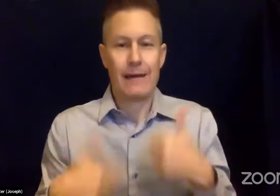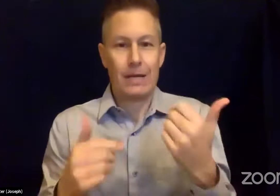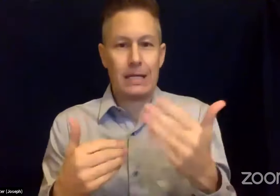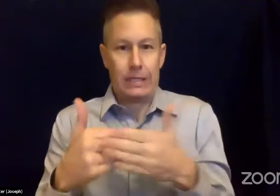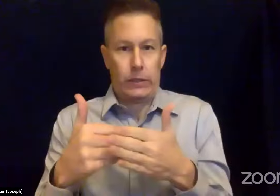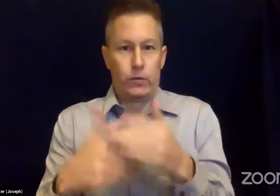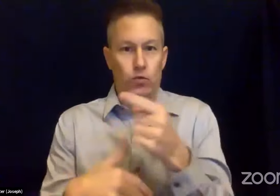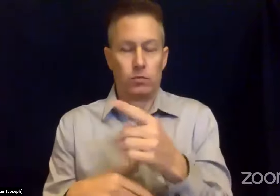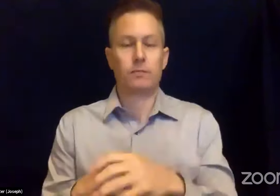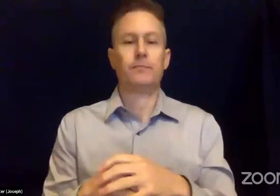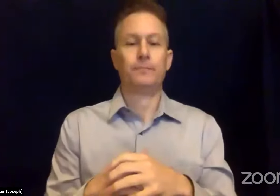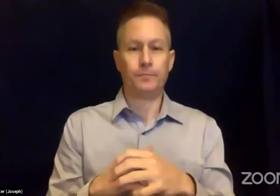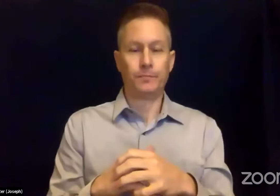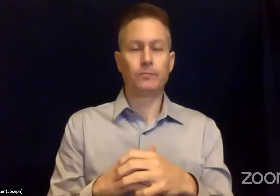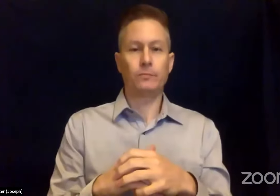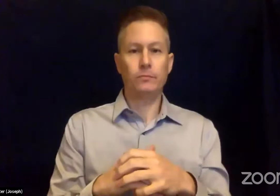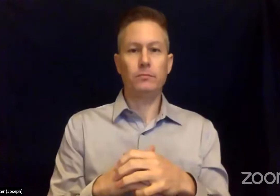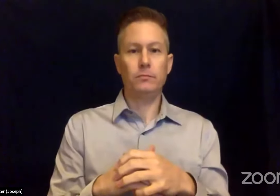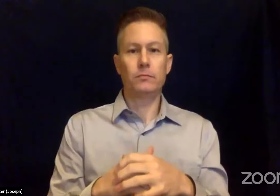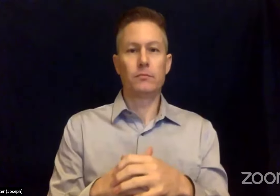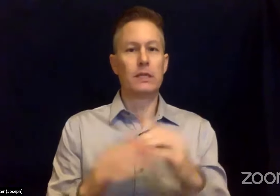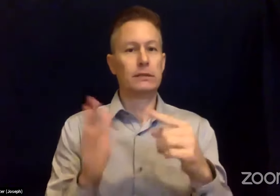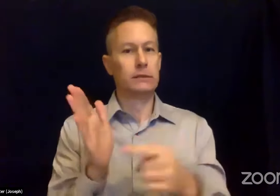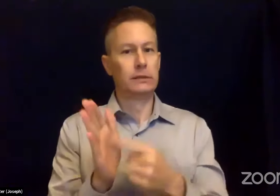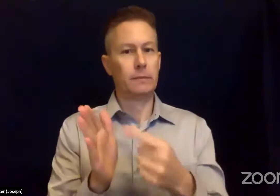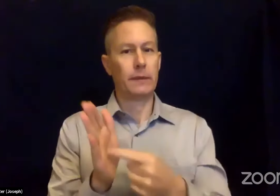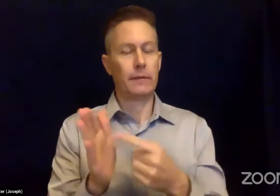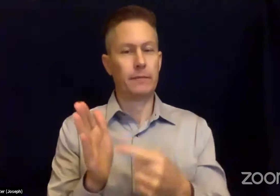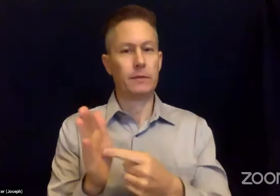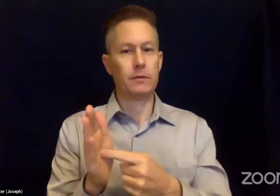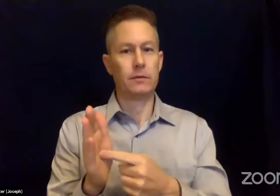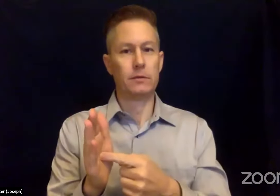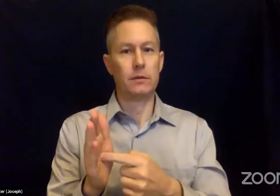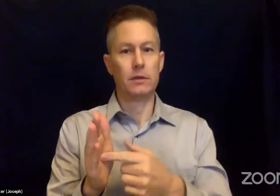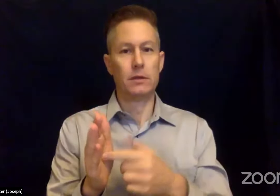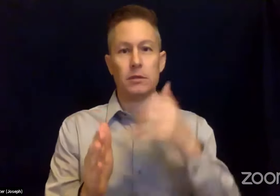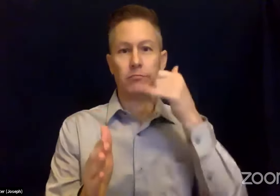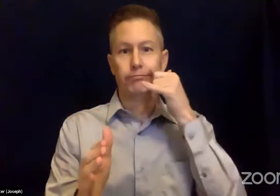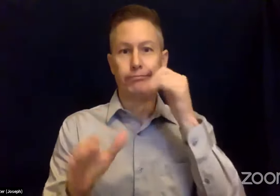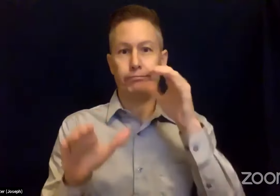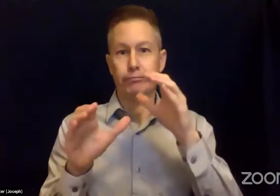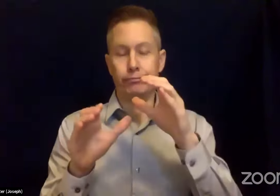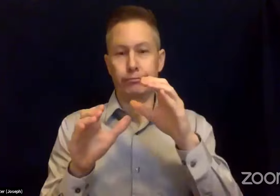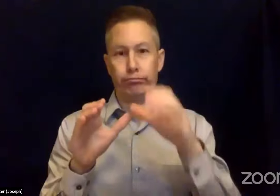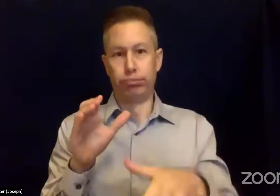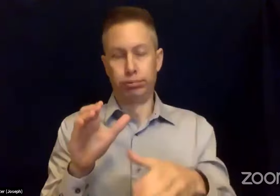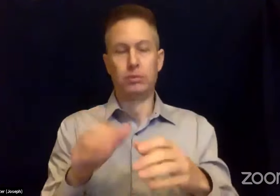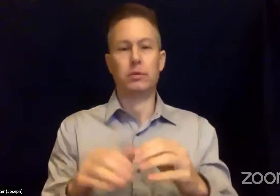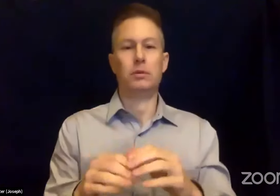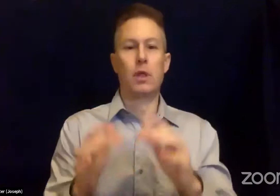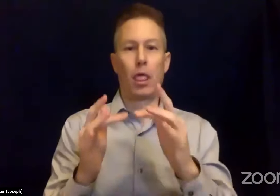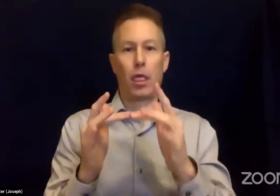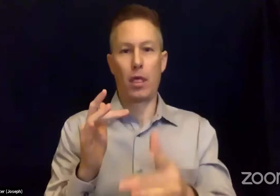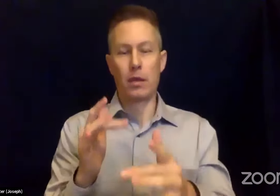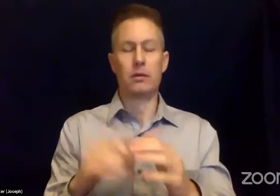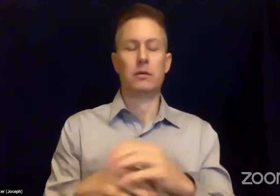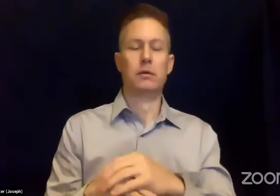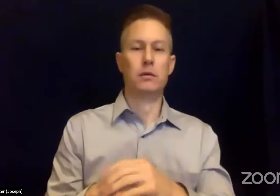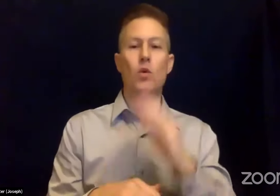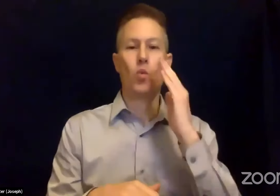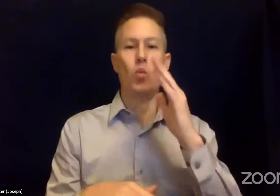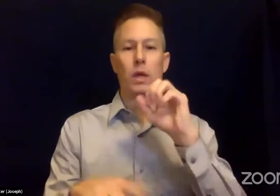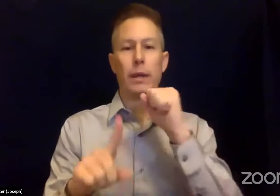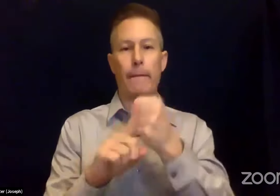Patsy from FEMA mentioned, sometimes the telecommunications infrastructure will be impacted by an